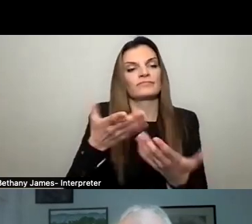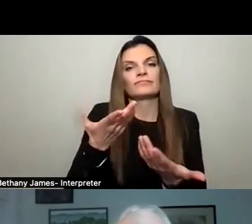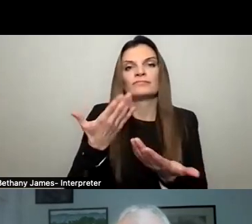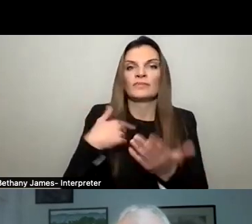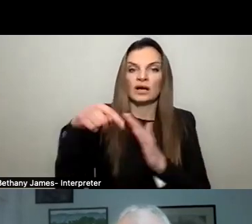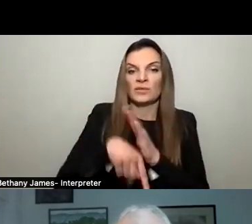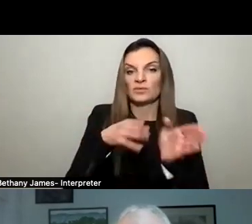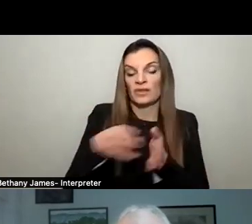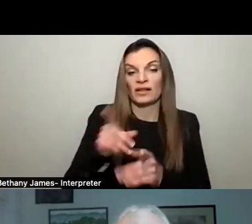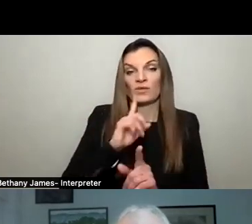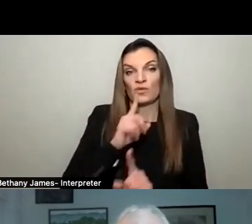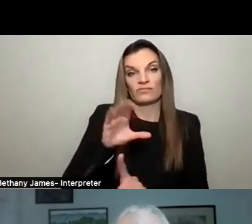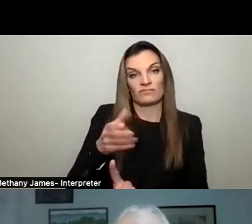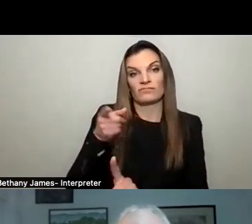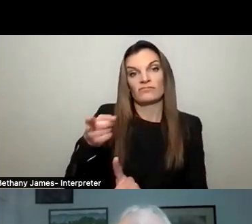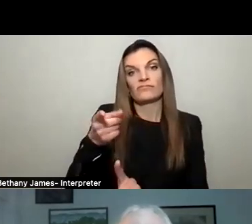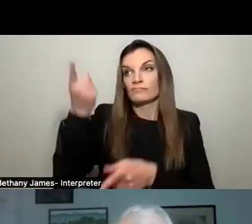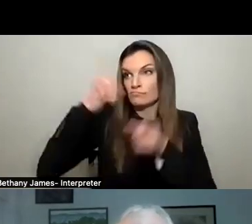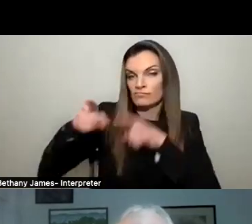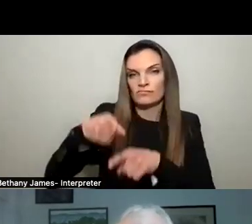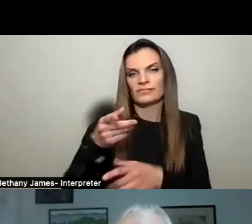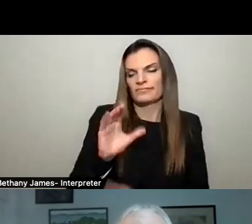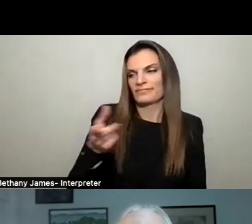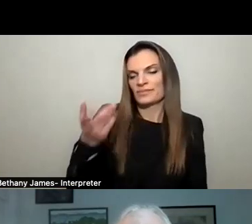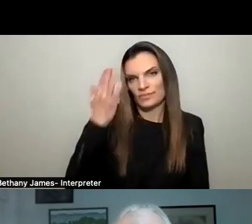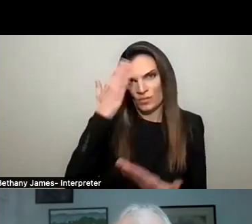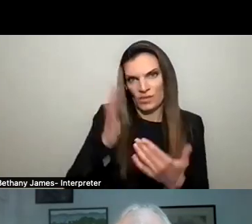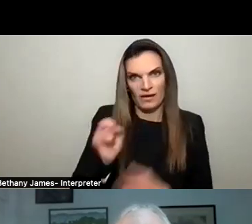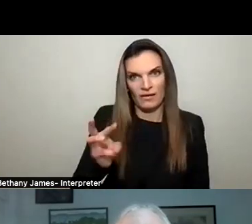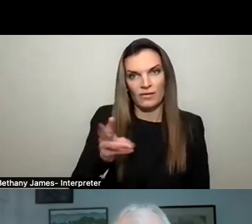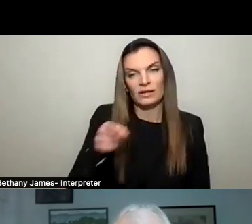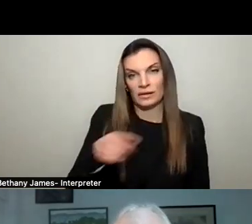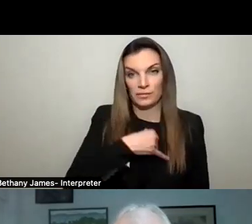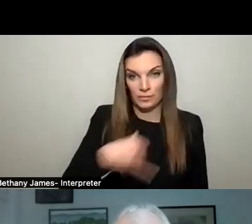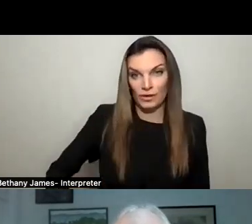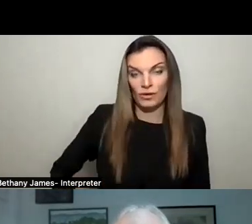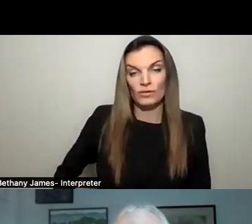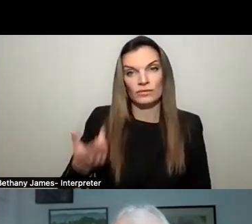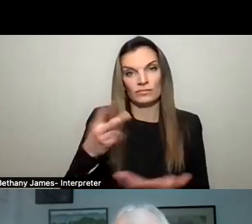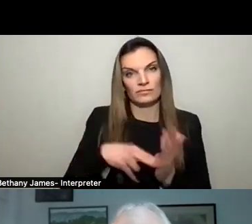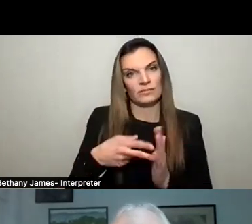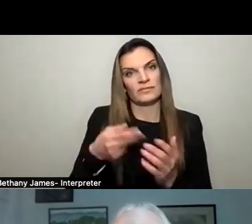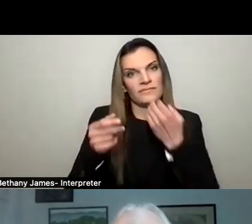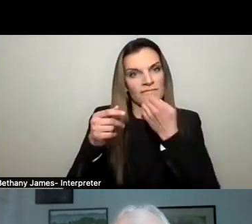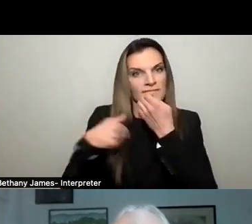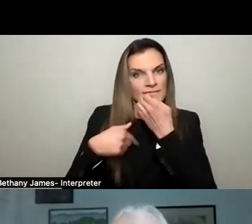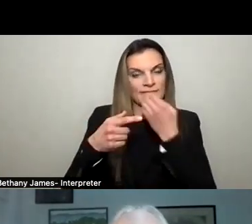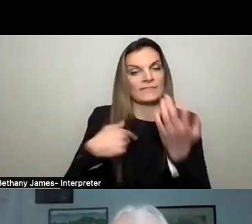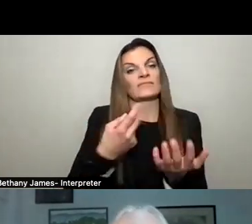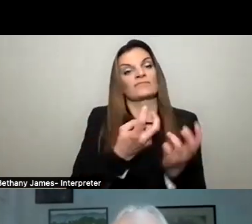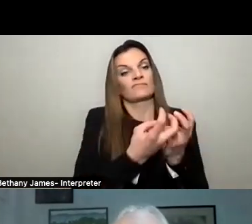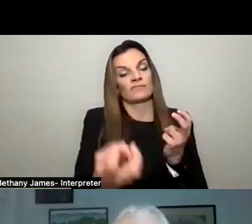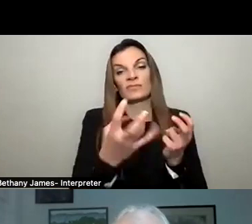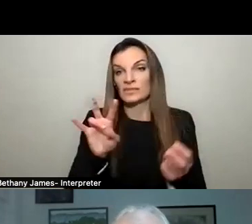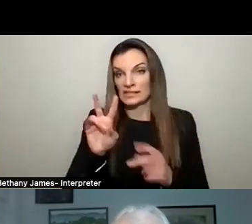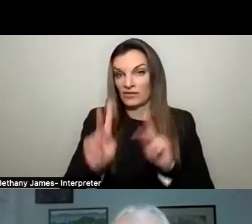It hasn't shown that he can build consensus, which is critical for a mayor who's just one vote of seven on the board of trustees. Think about